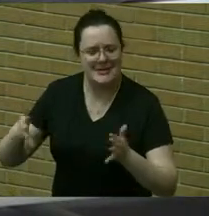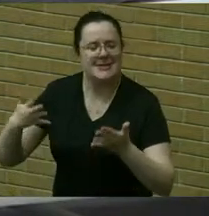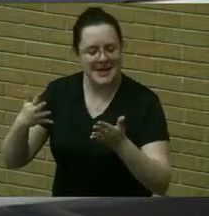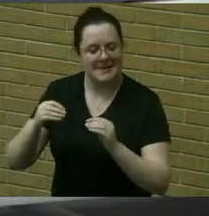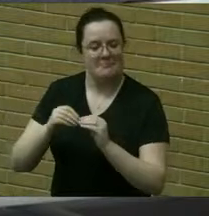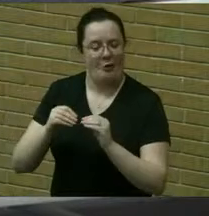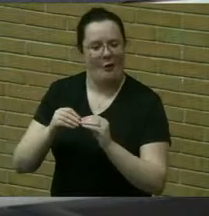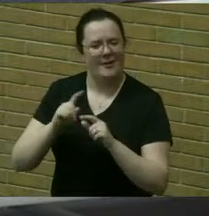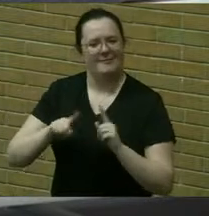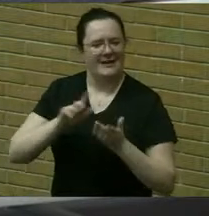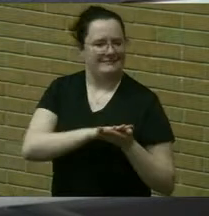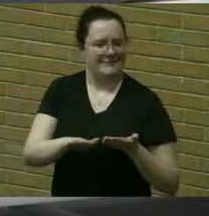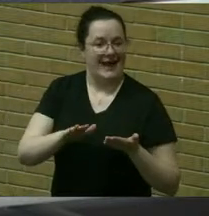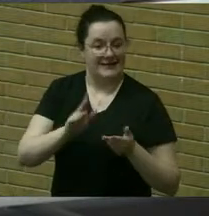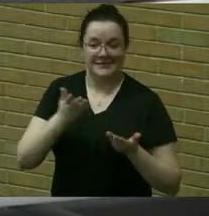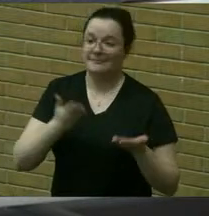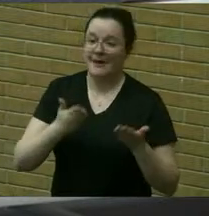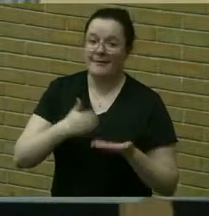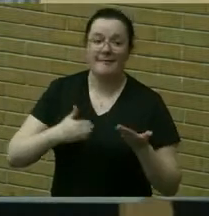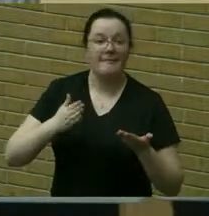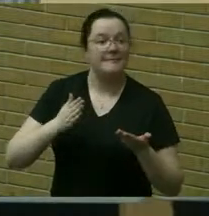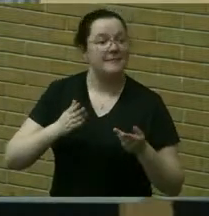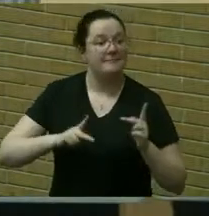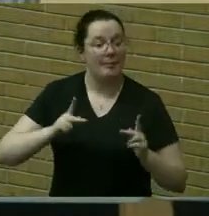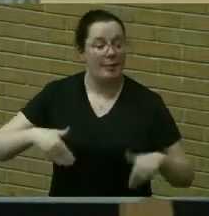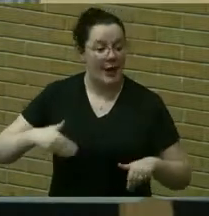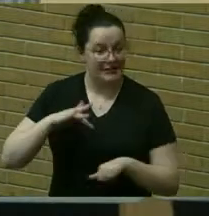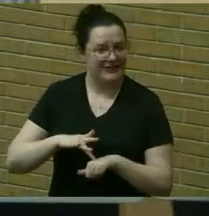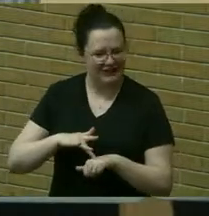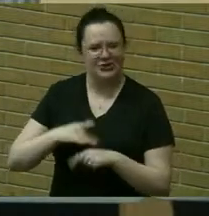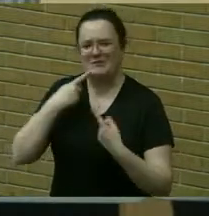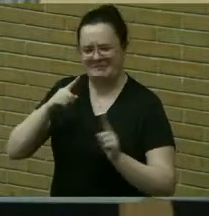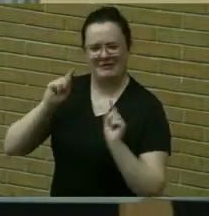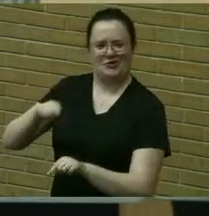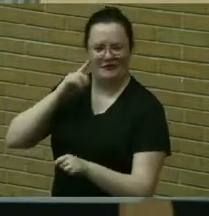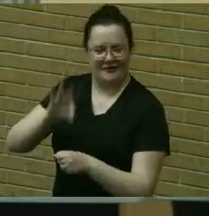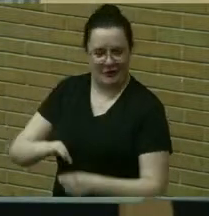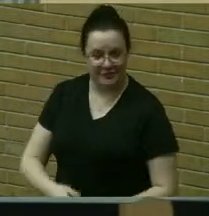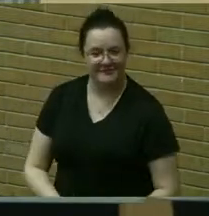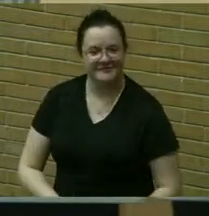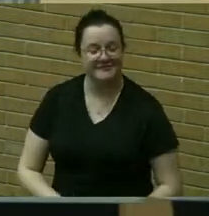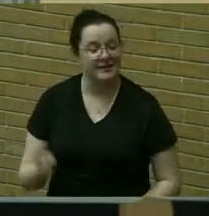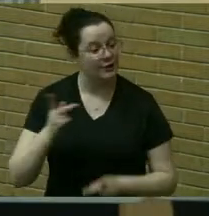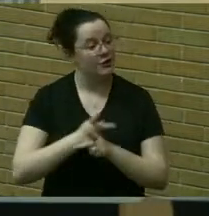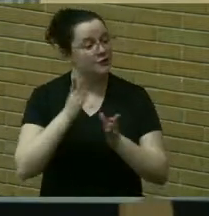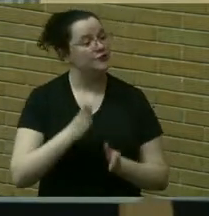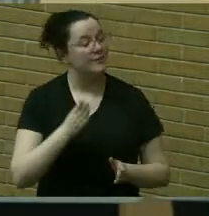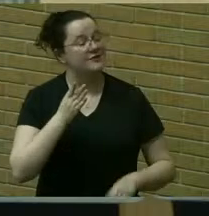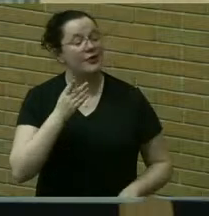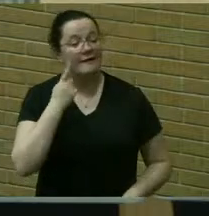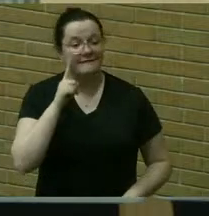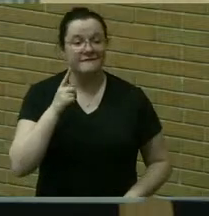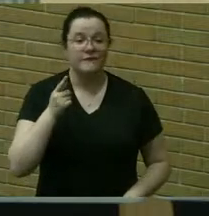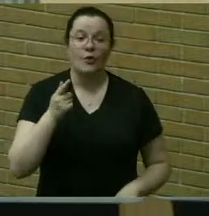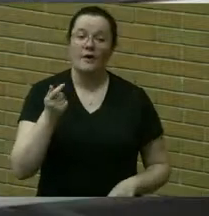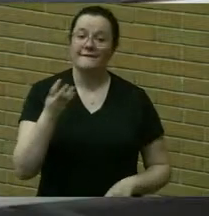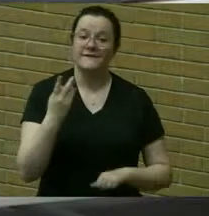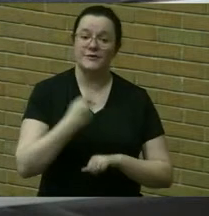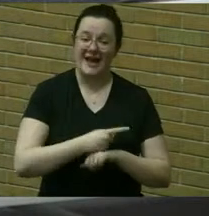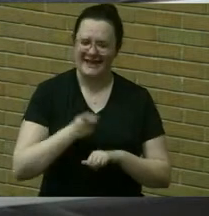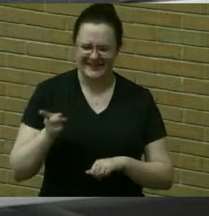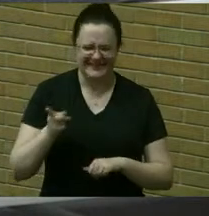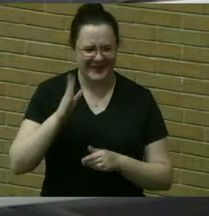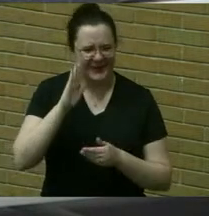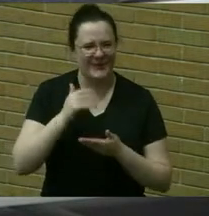trip for a lot of folks that probably haven't been in there yet and at least for a couple days it will also continue to help our ongoing efforts